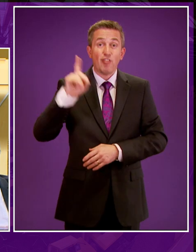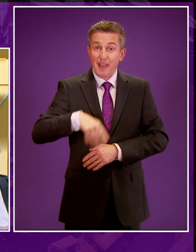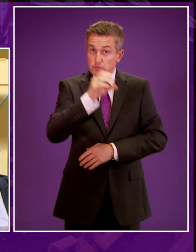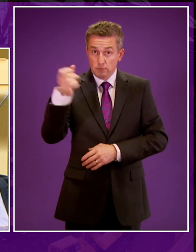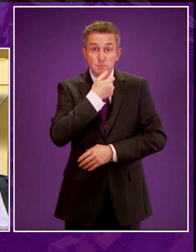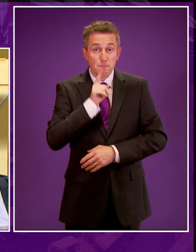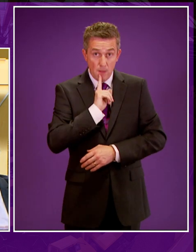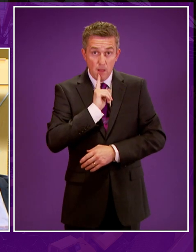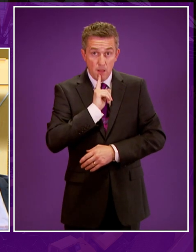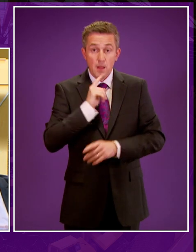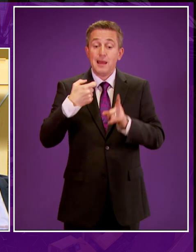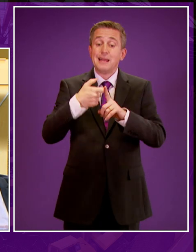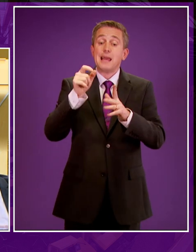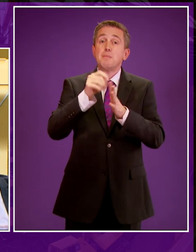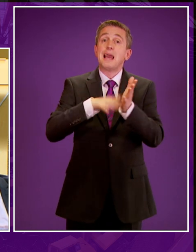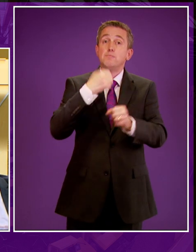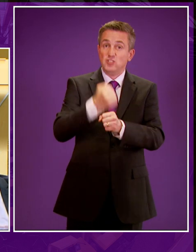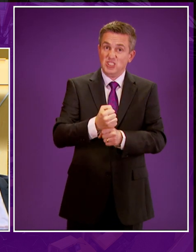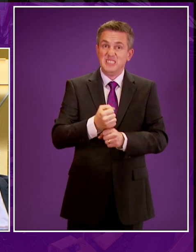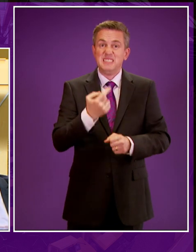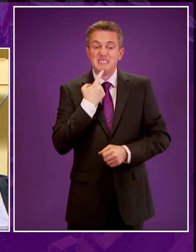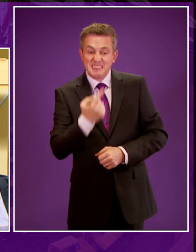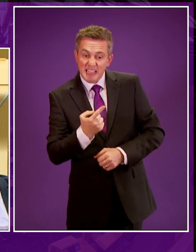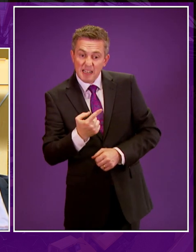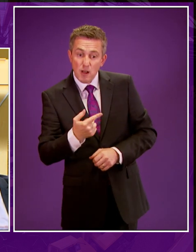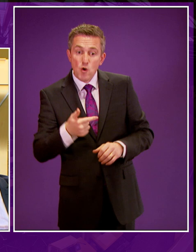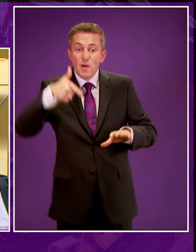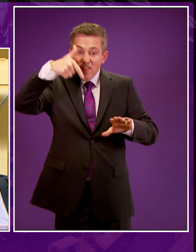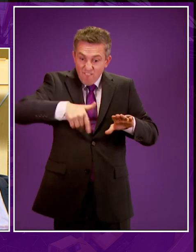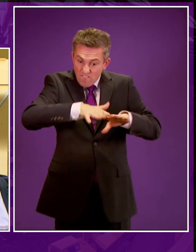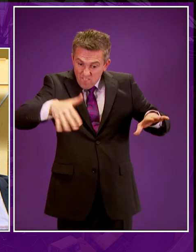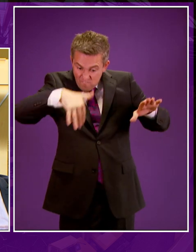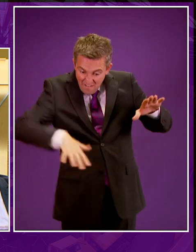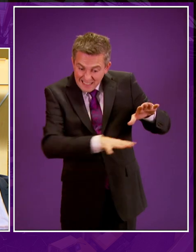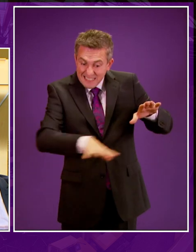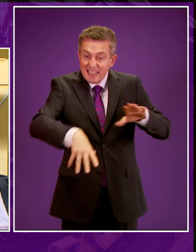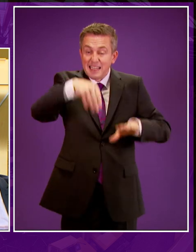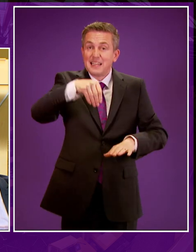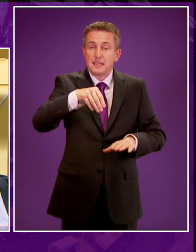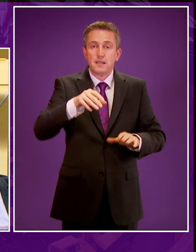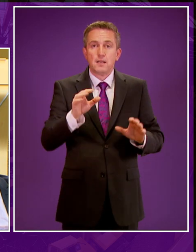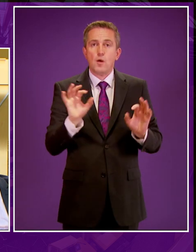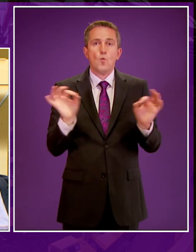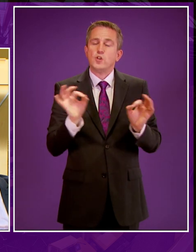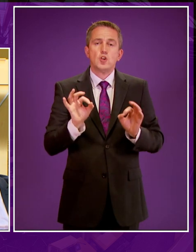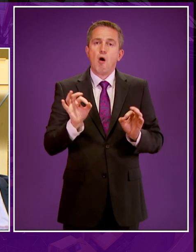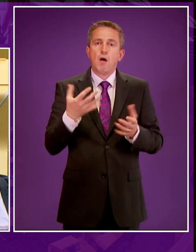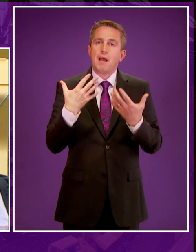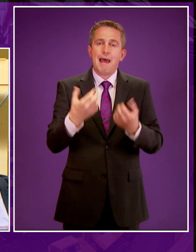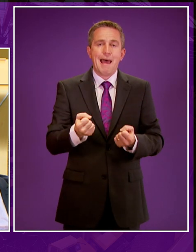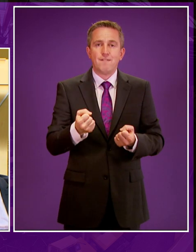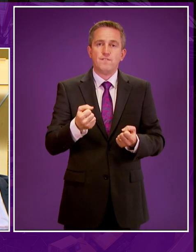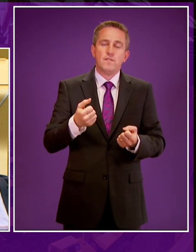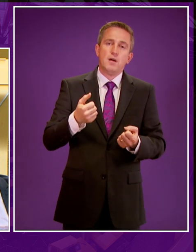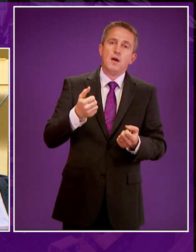concluded that the volume of natural gas likely to be commercially recoverable from unconventional oil and gas reserves in Scotland would not have an impact on global